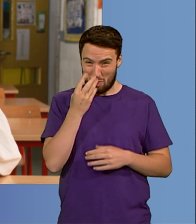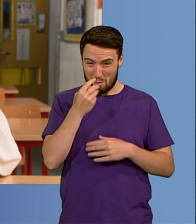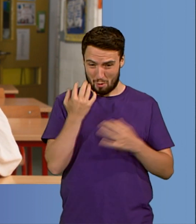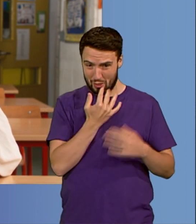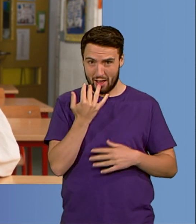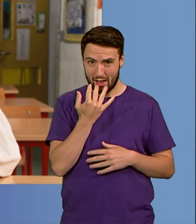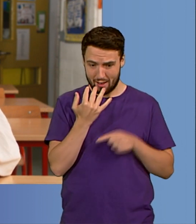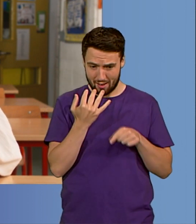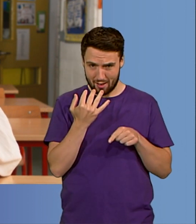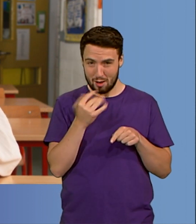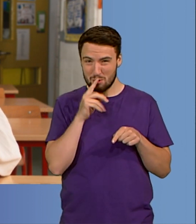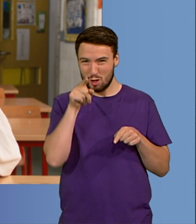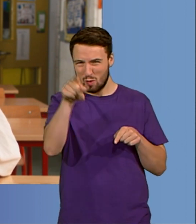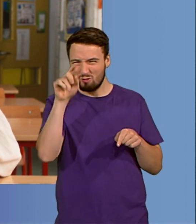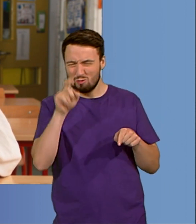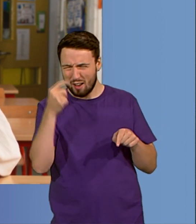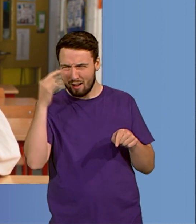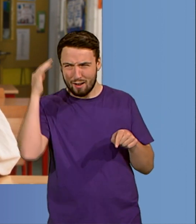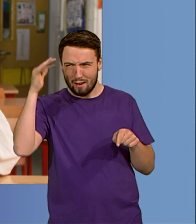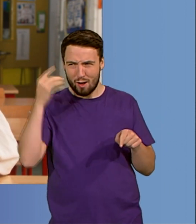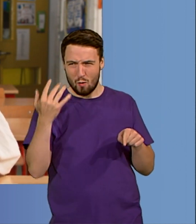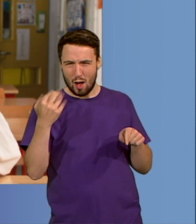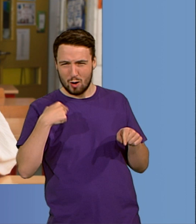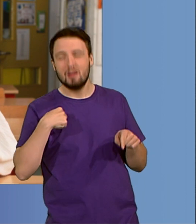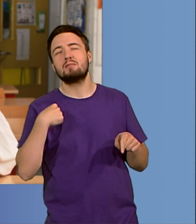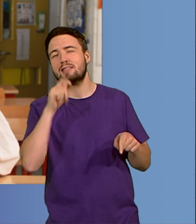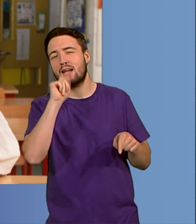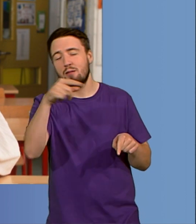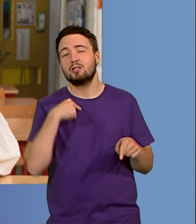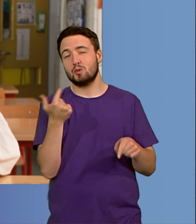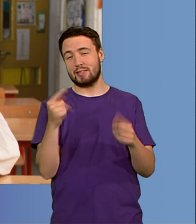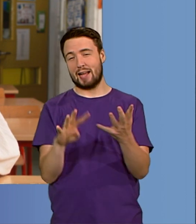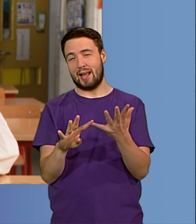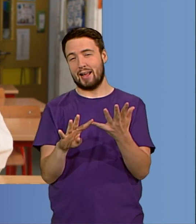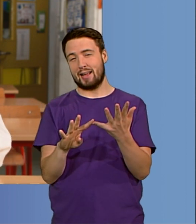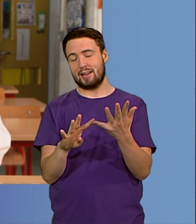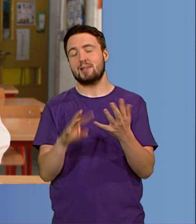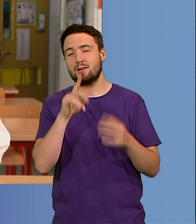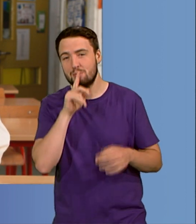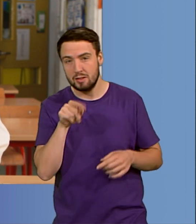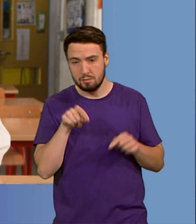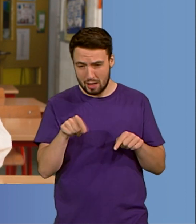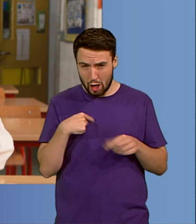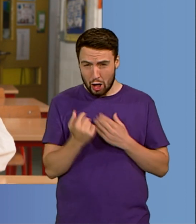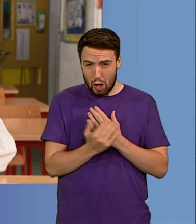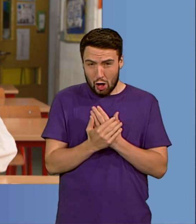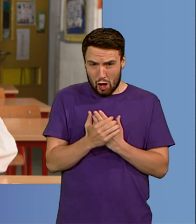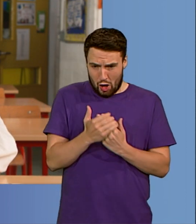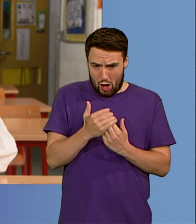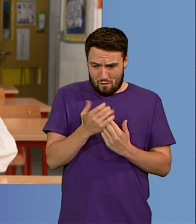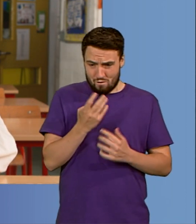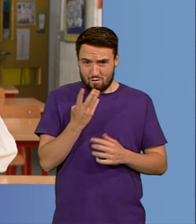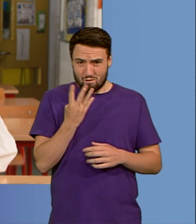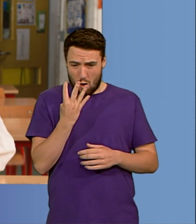I'll tell you I'm 29 but that very first day of school well it was a little bit scary.